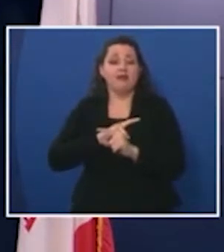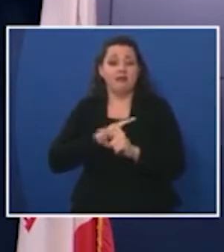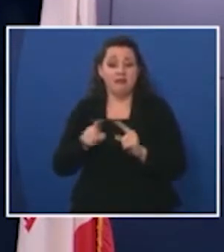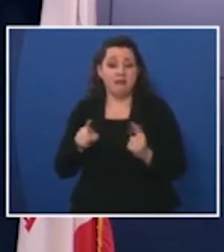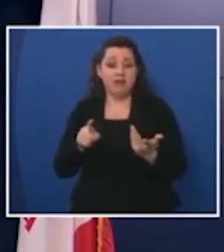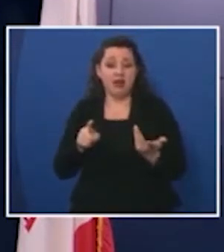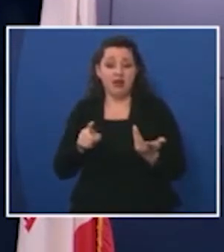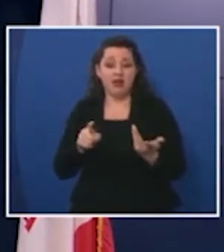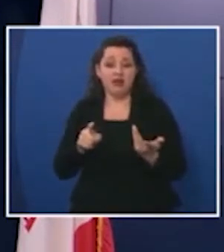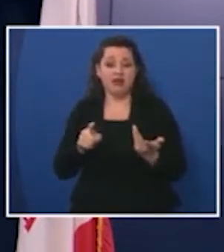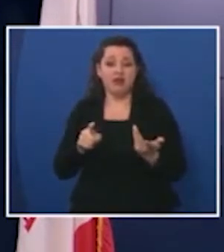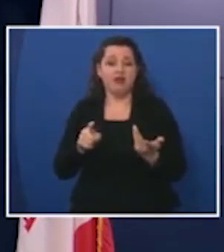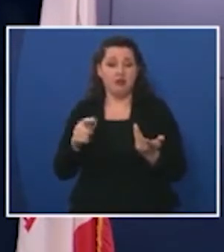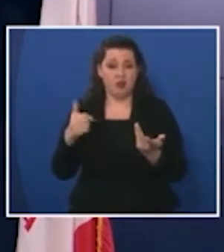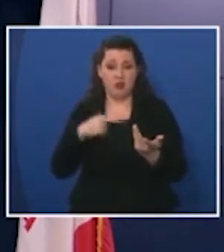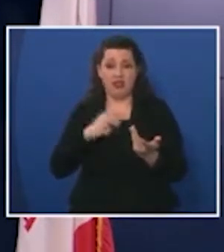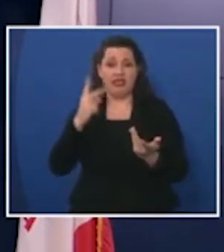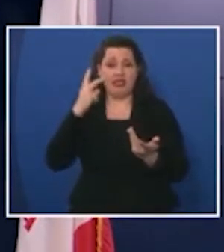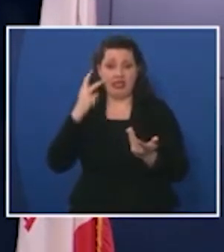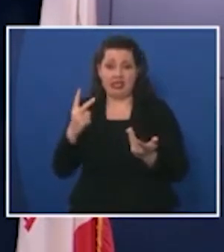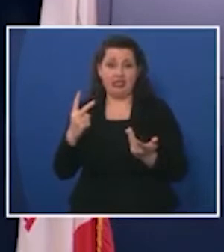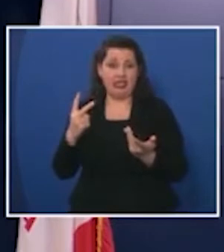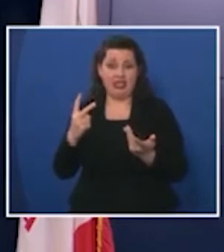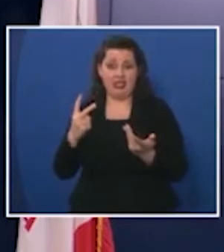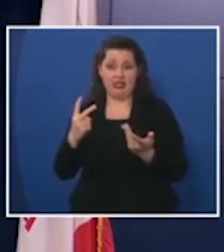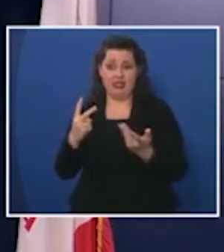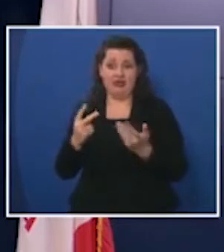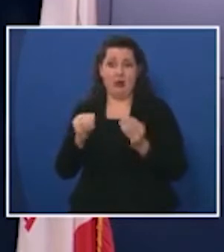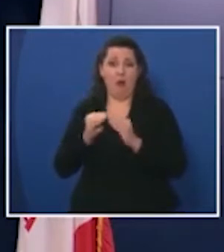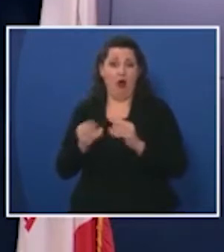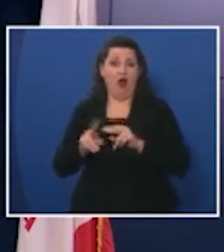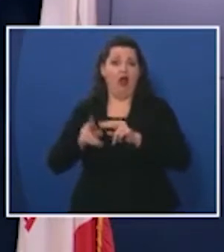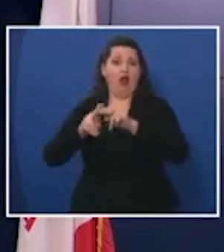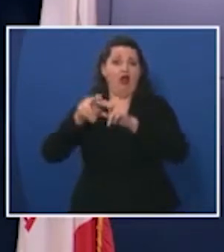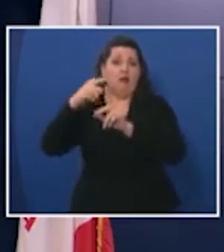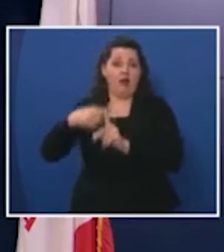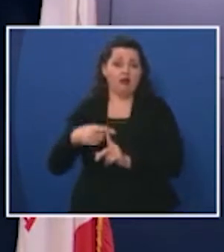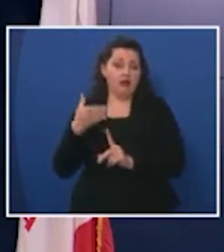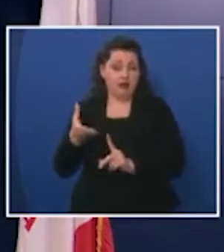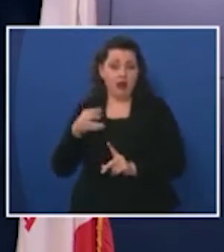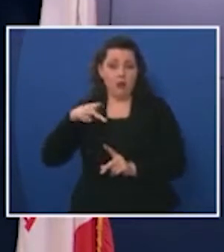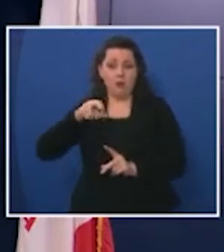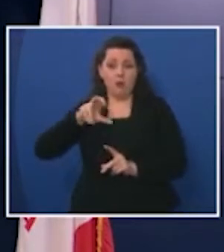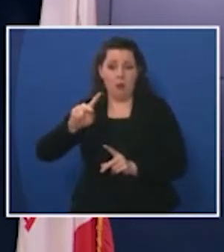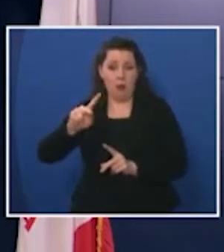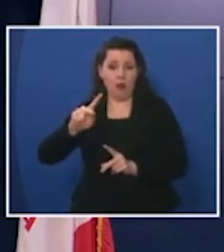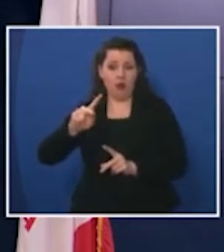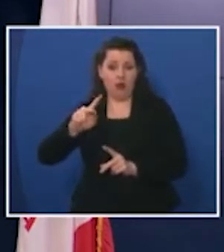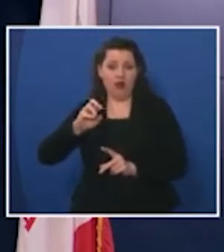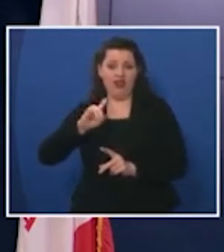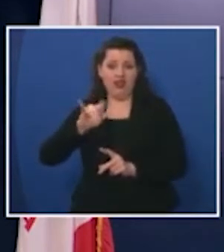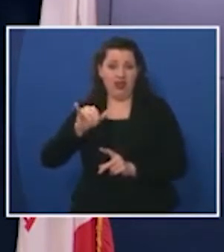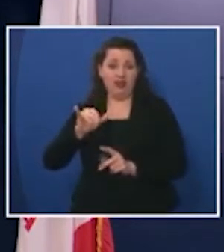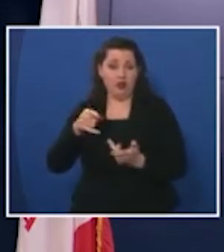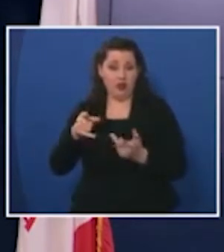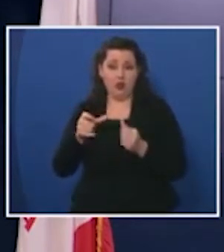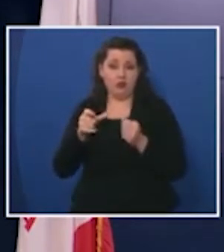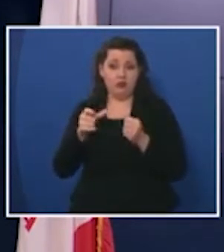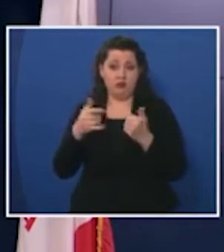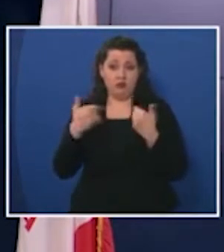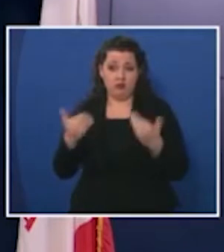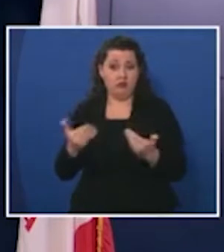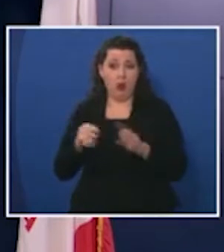the fact that we're seeing cases rise there uh and and and are going forward with